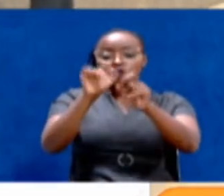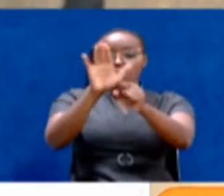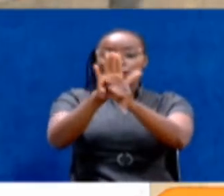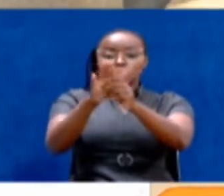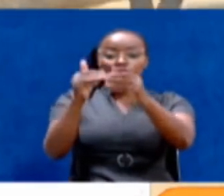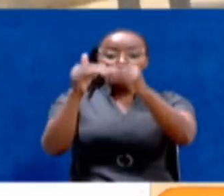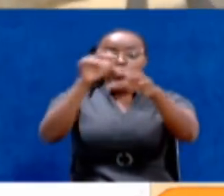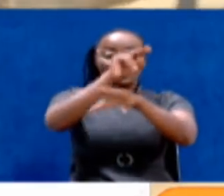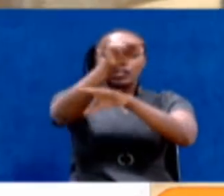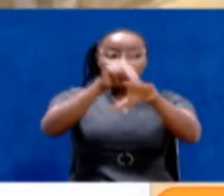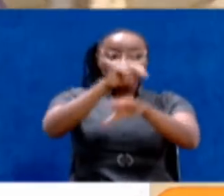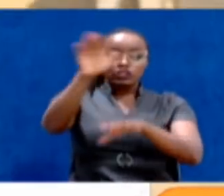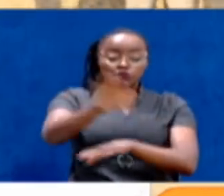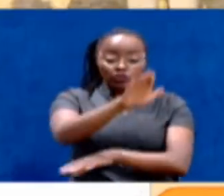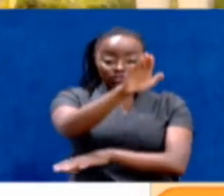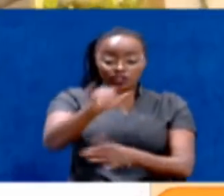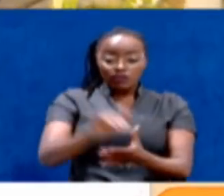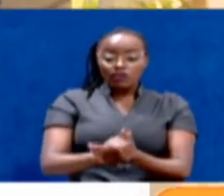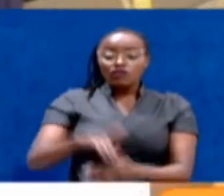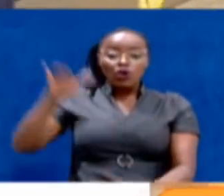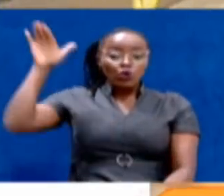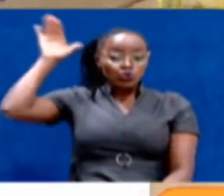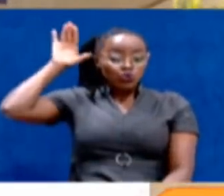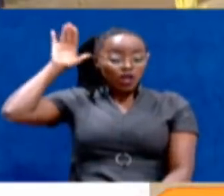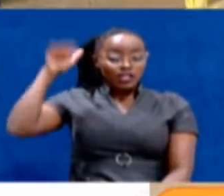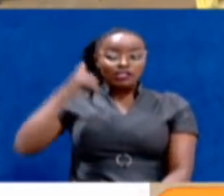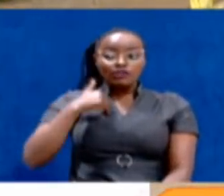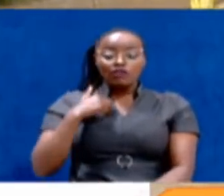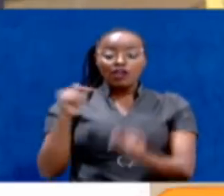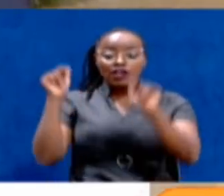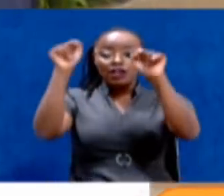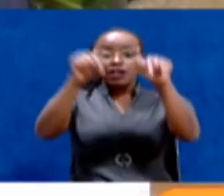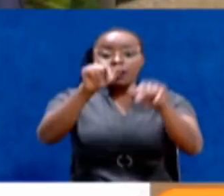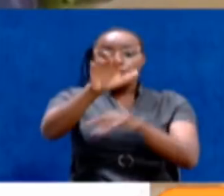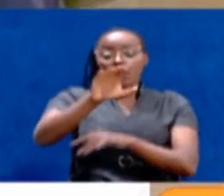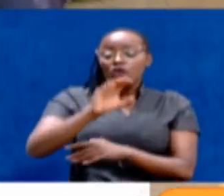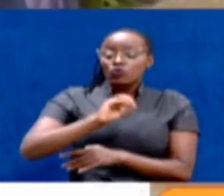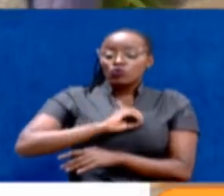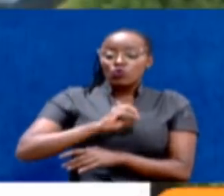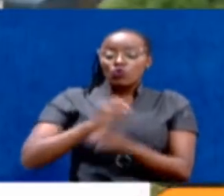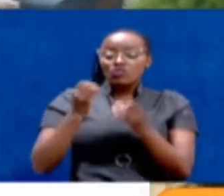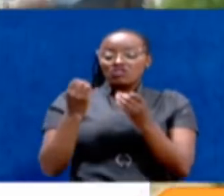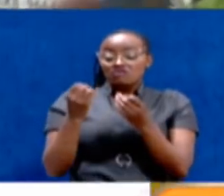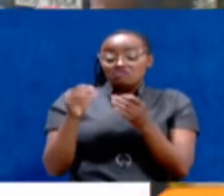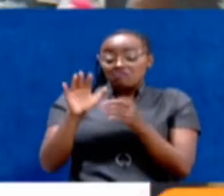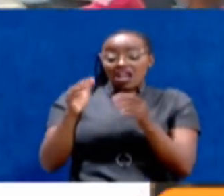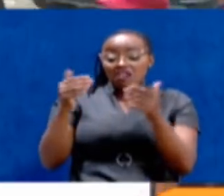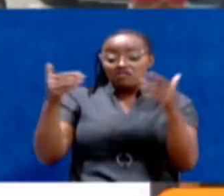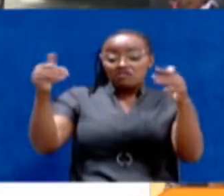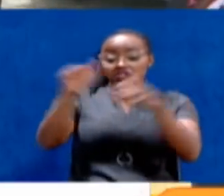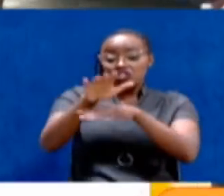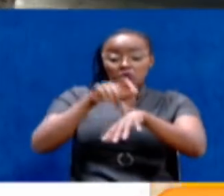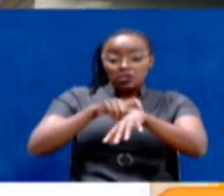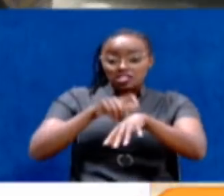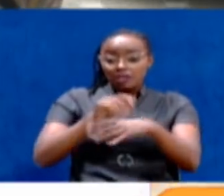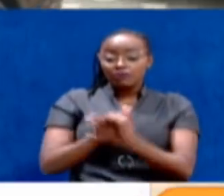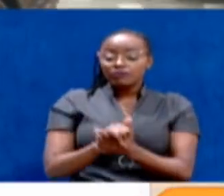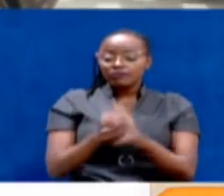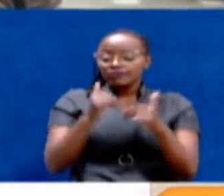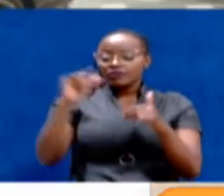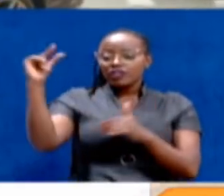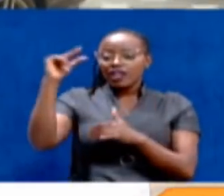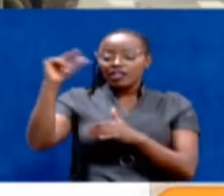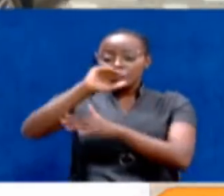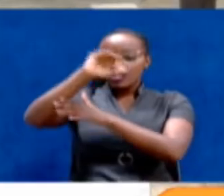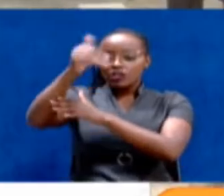majority leader in the National Assembly. Duwale was a marked man attending his own funeral ceremony. The petition to sink the Garissa Town